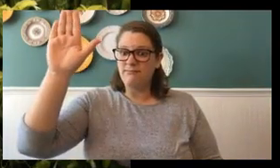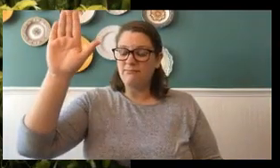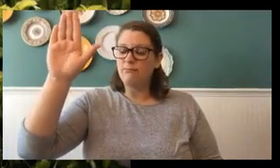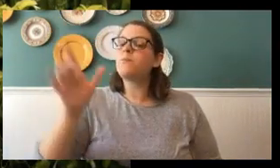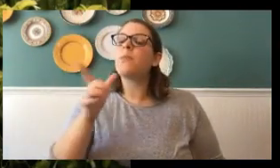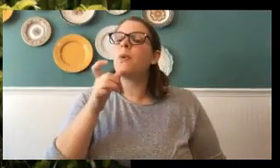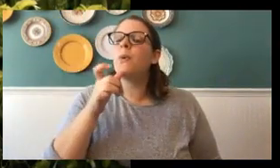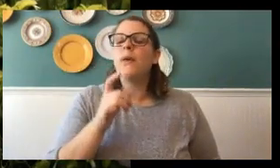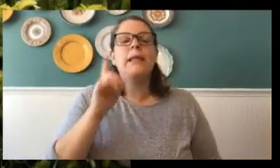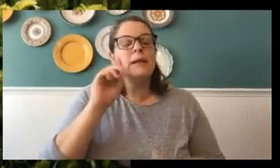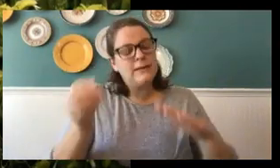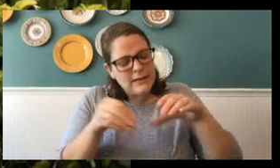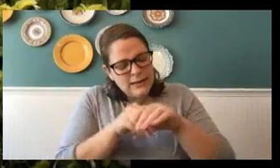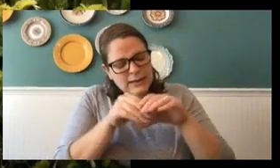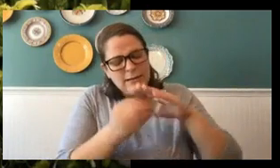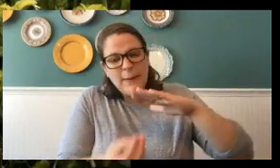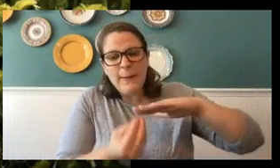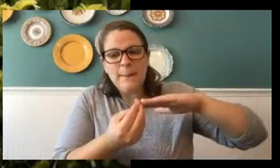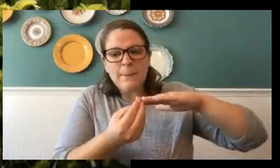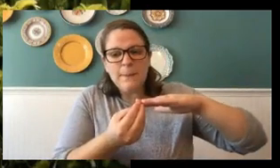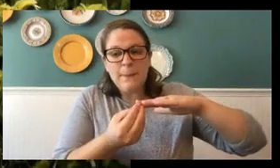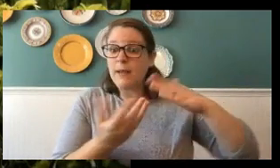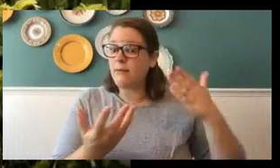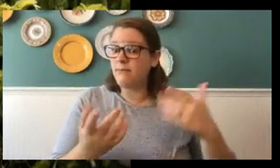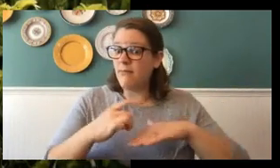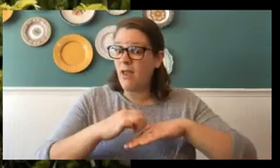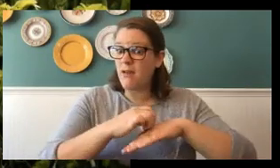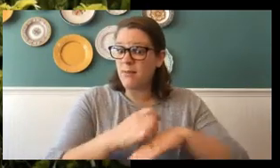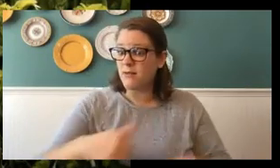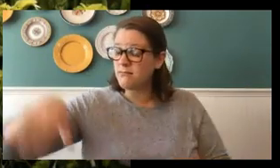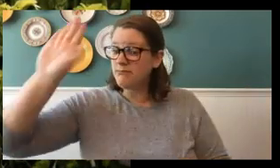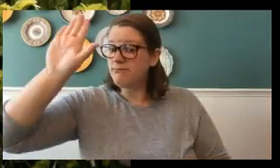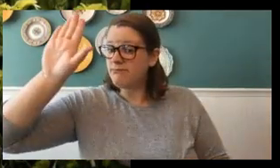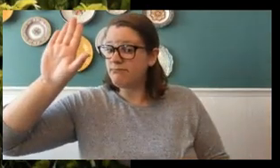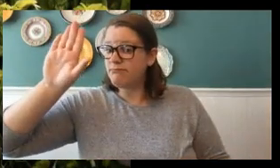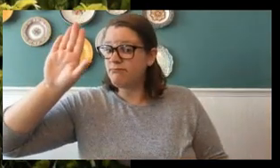Who here thinks inside this chrysalis is a caterpillar? your hand.